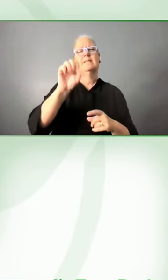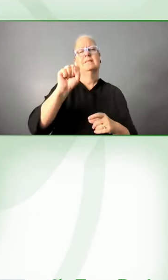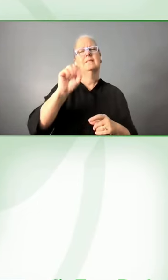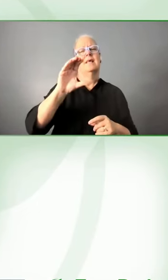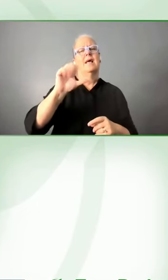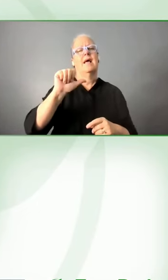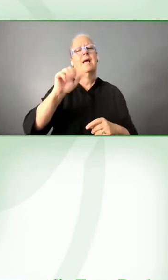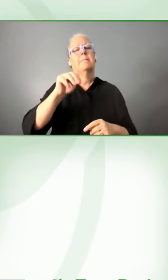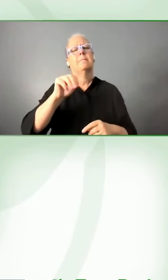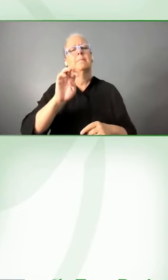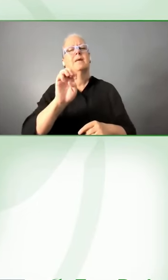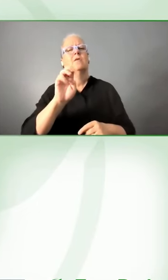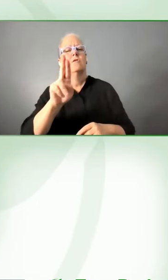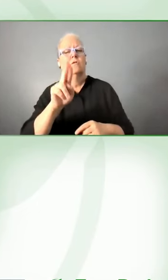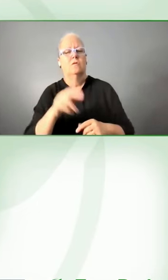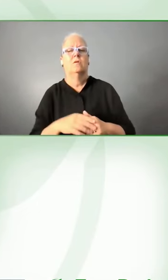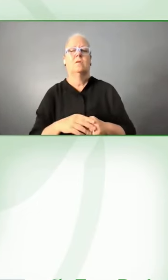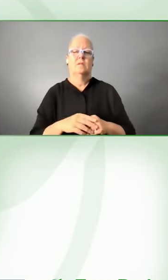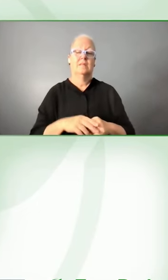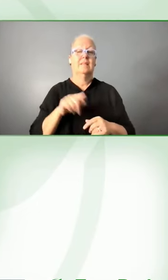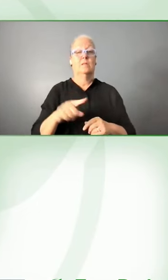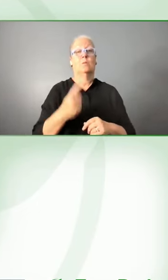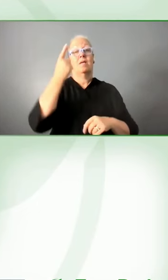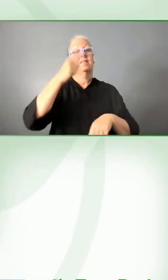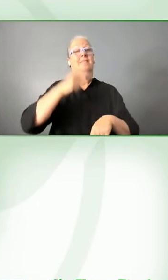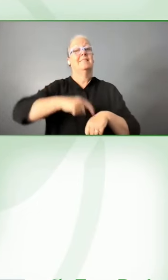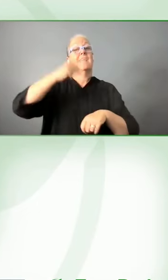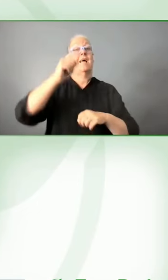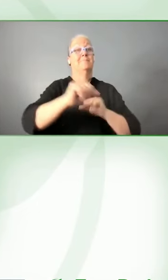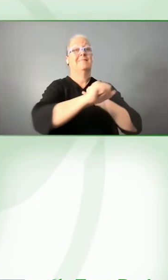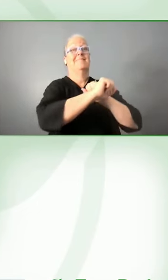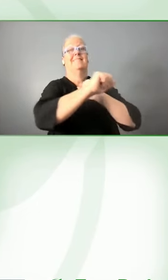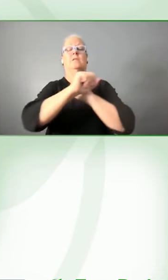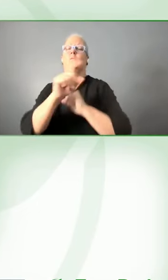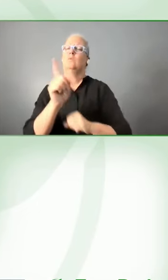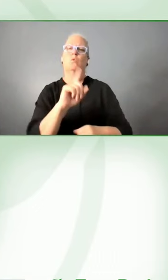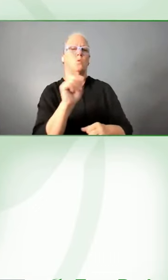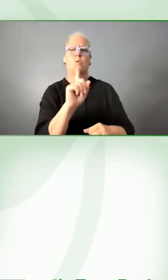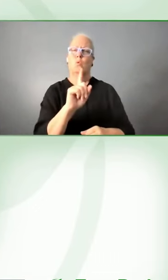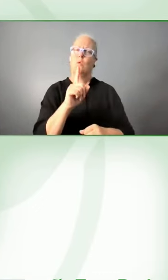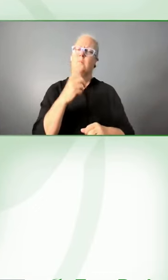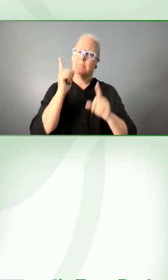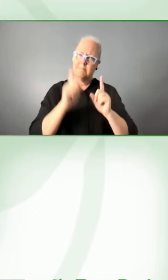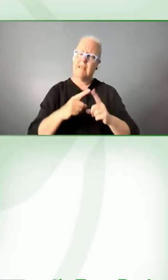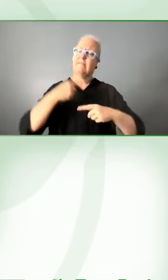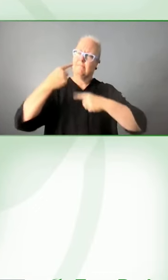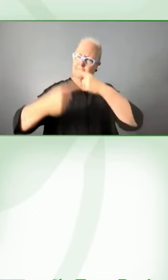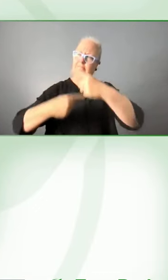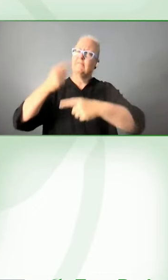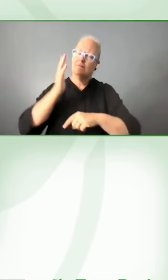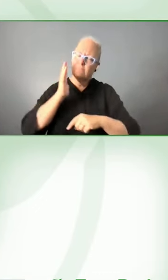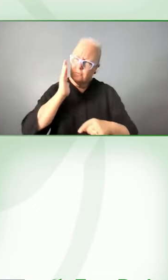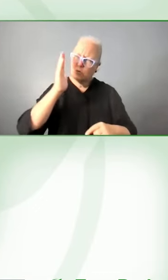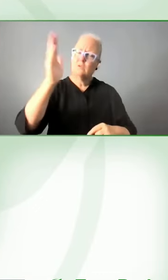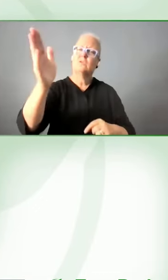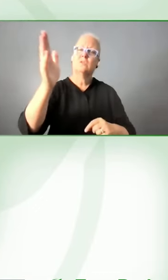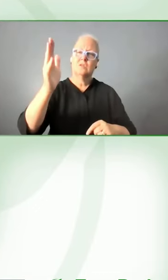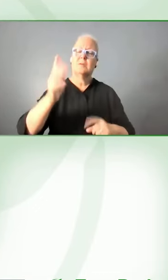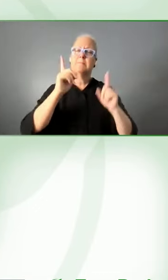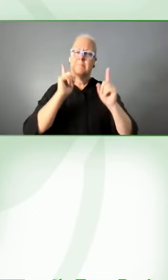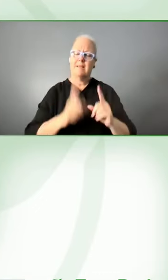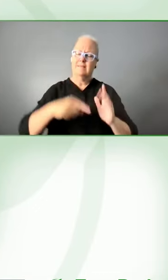one-time promotion. This is a permanent process and it requires a complex approach and teamwork.